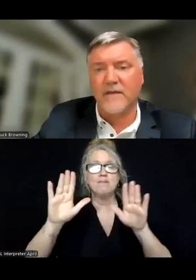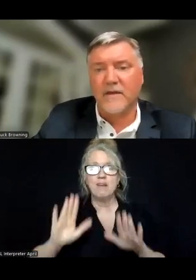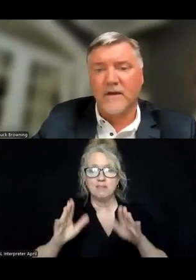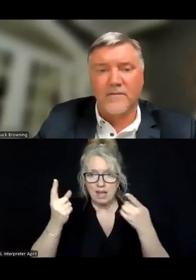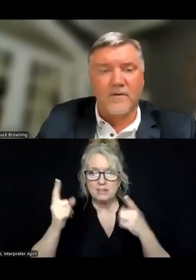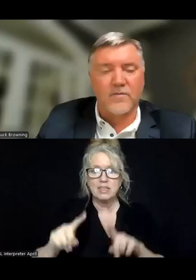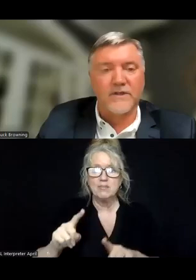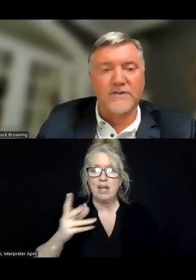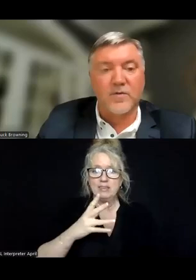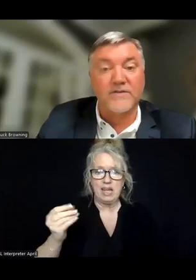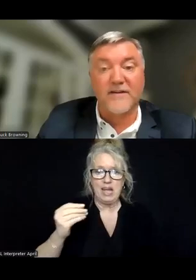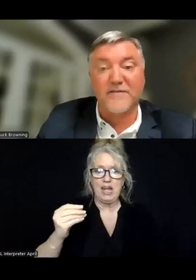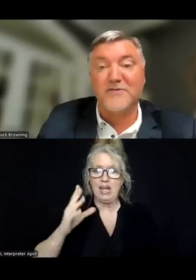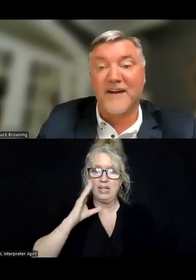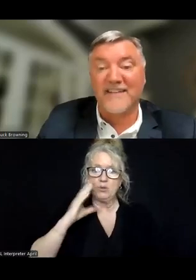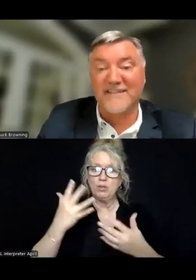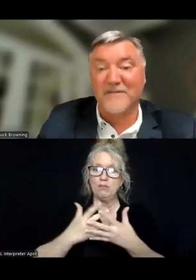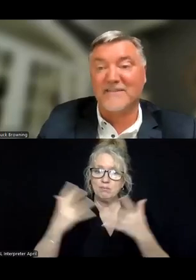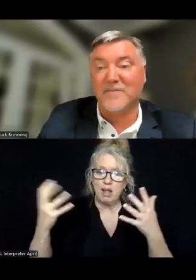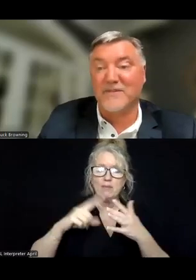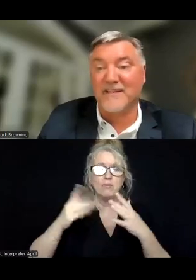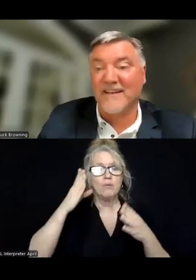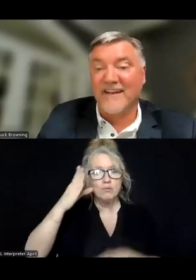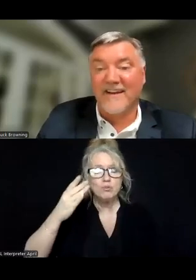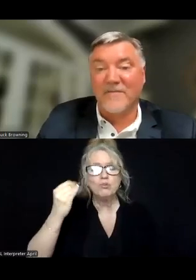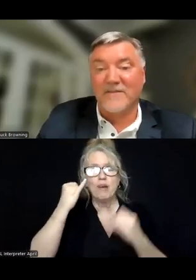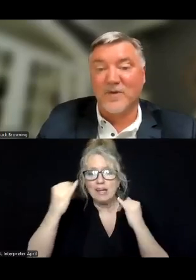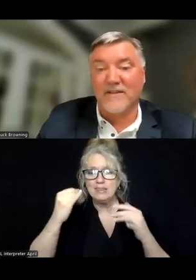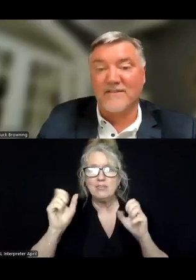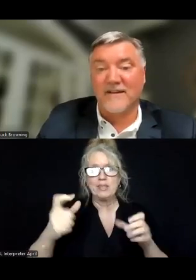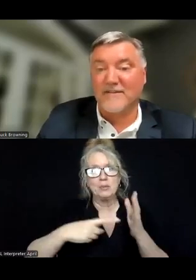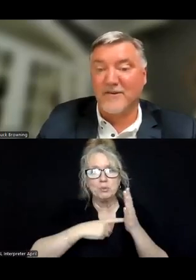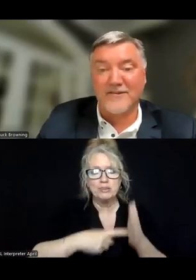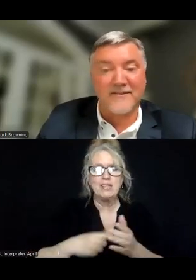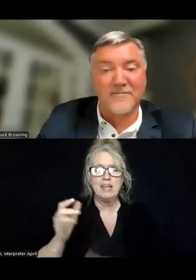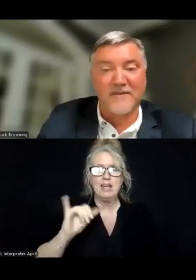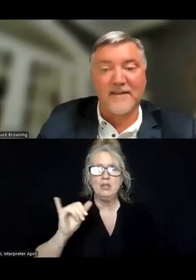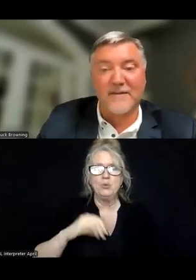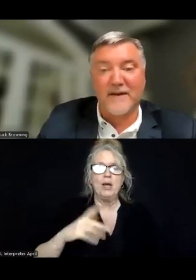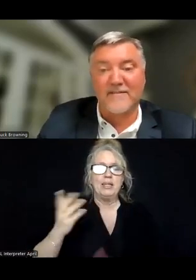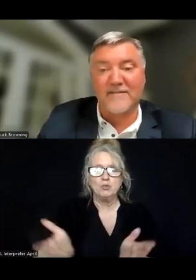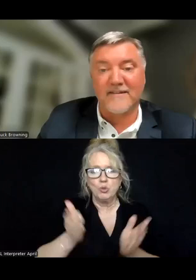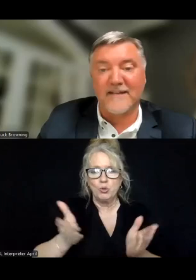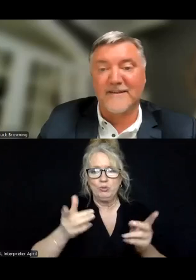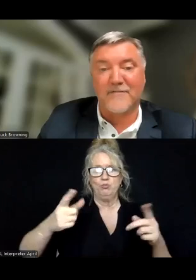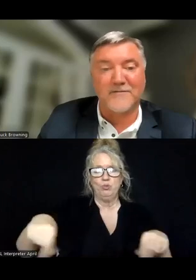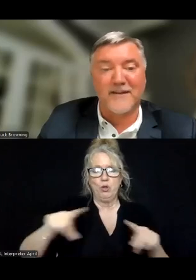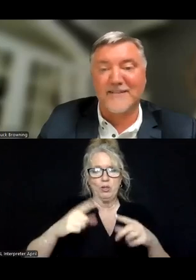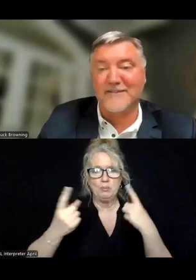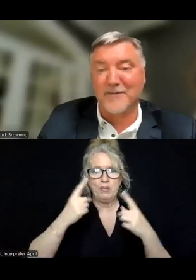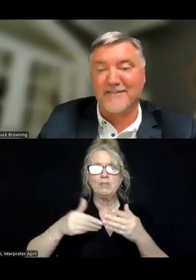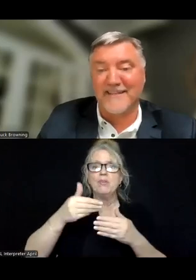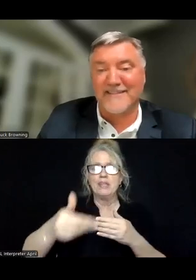and will be a rich source of future ideas of things to present, as well as encourage you to be thinking about the next